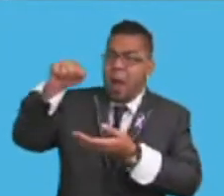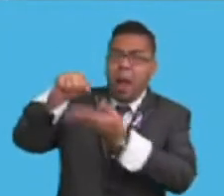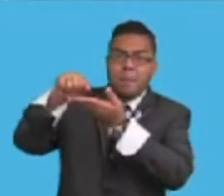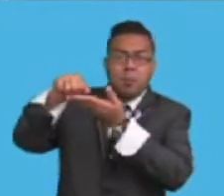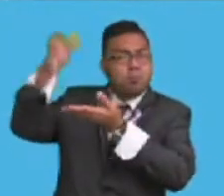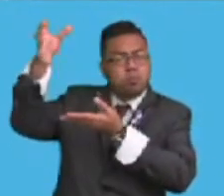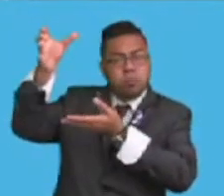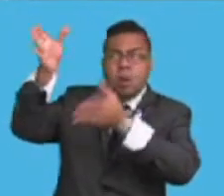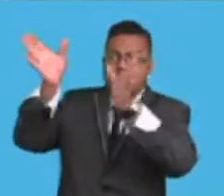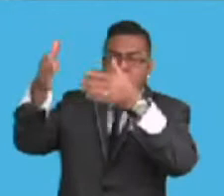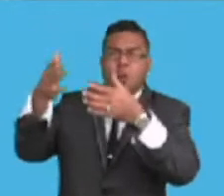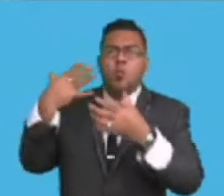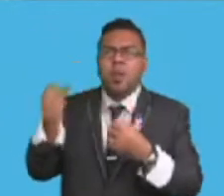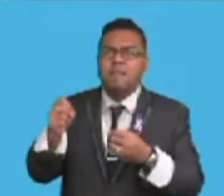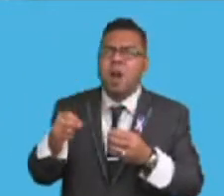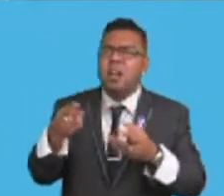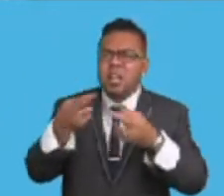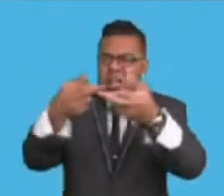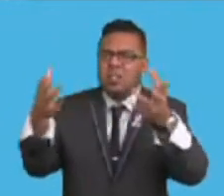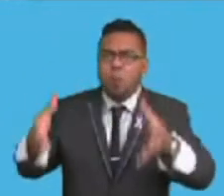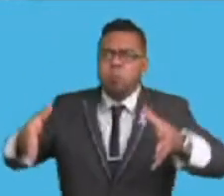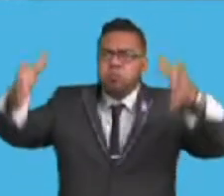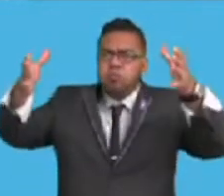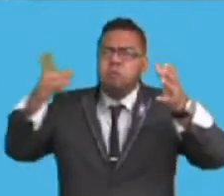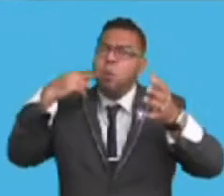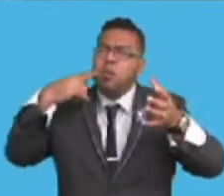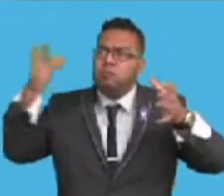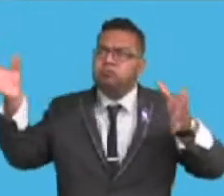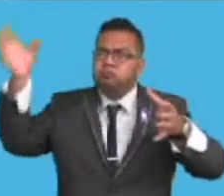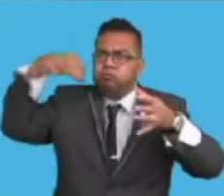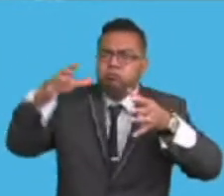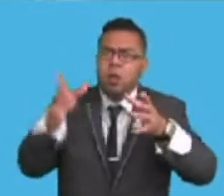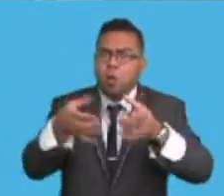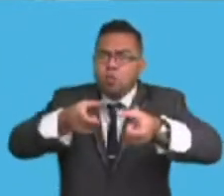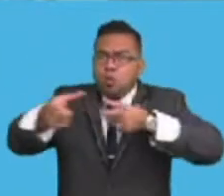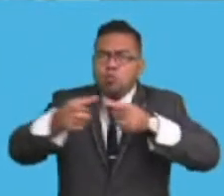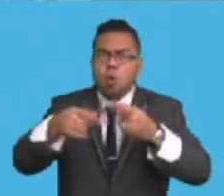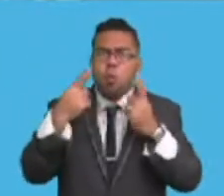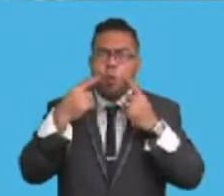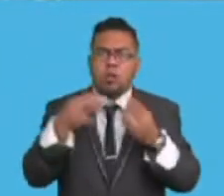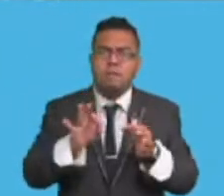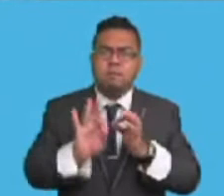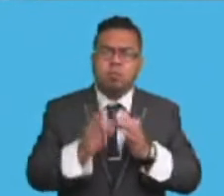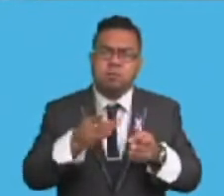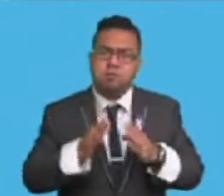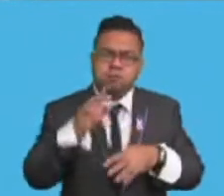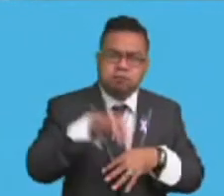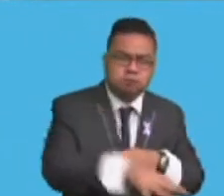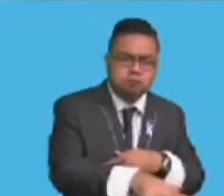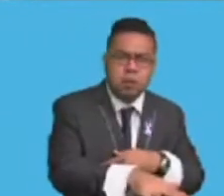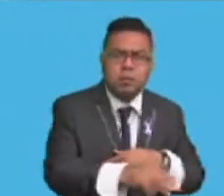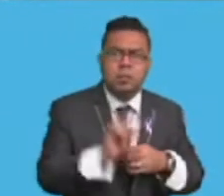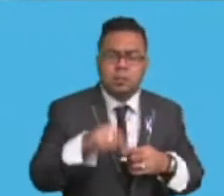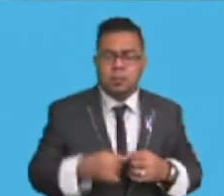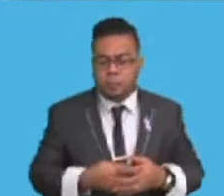have retention dams and reservoirs, which are required to regulate the water flows. So, what actually, Madam Speaker, what we do